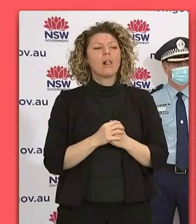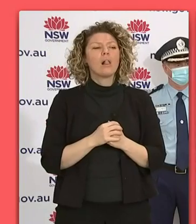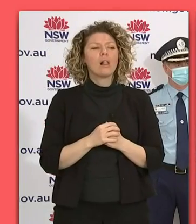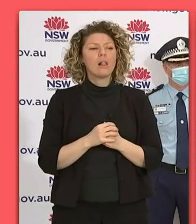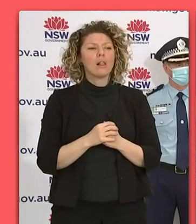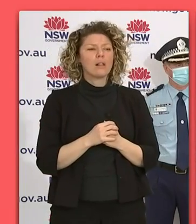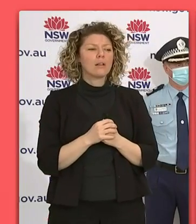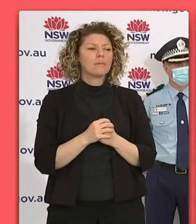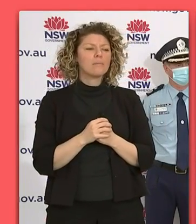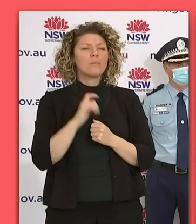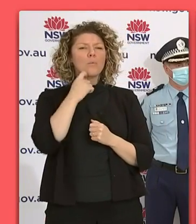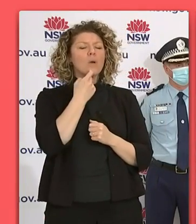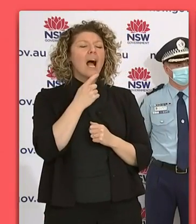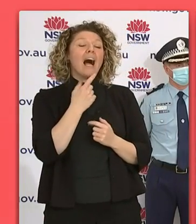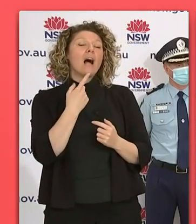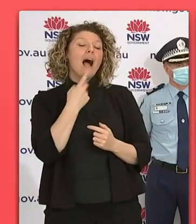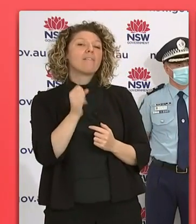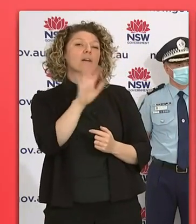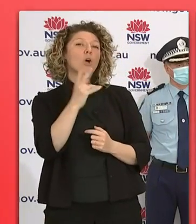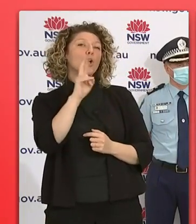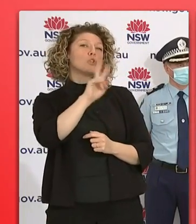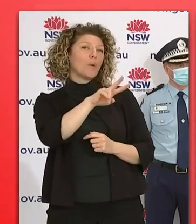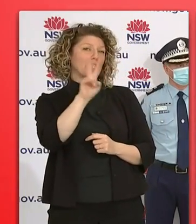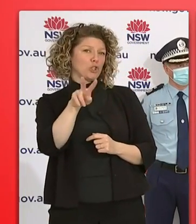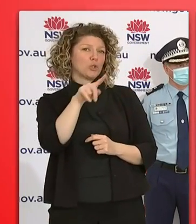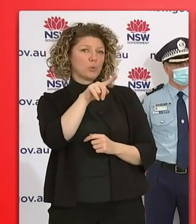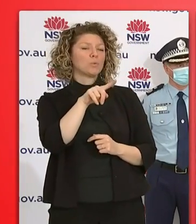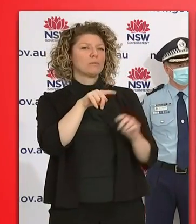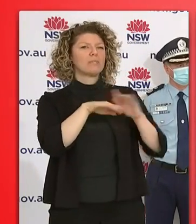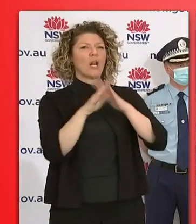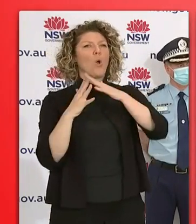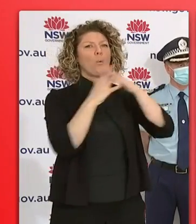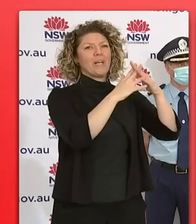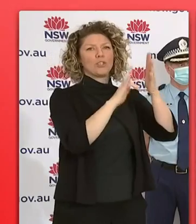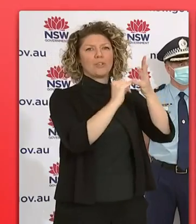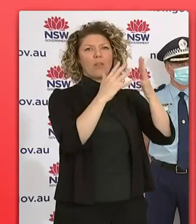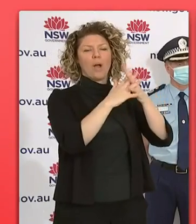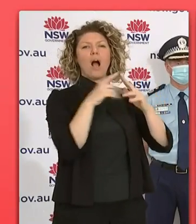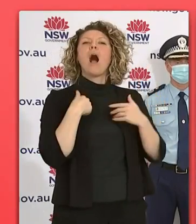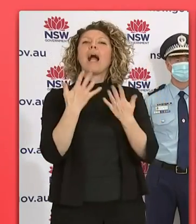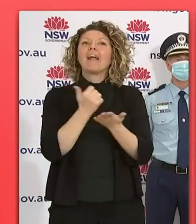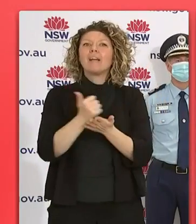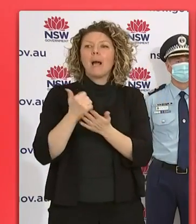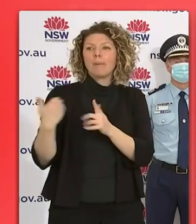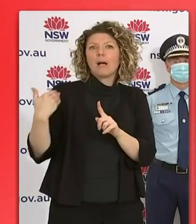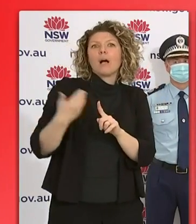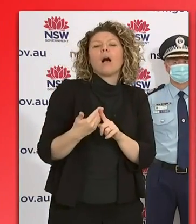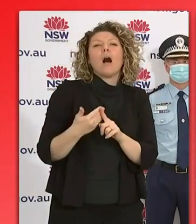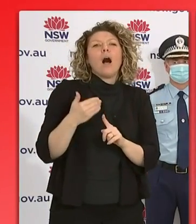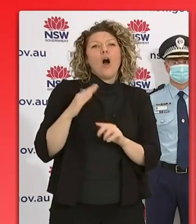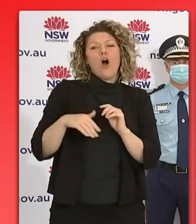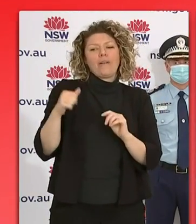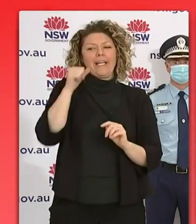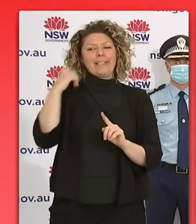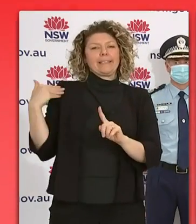there's around, uh, 22, uh, cases currently in Western New South Wales. Um, but the figures I gave were to 8pm last night.